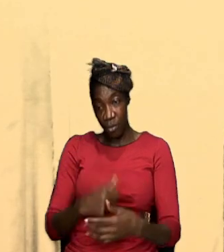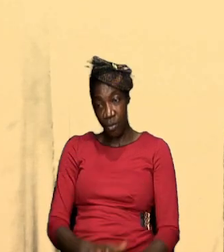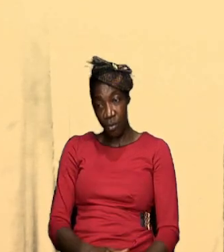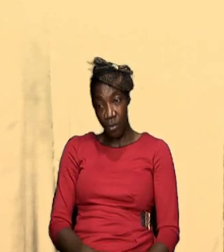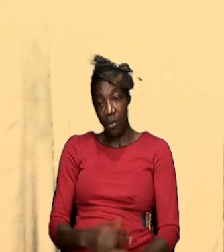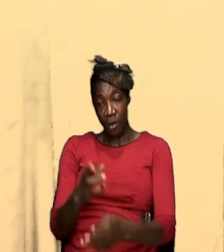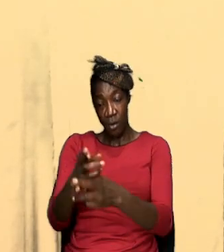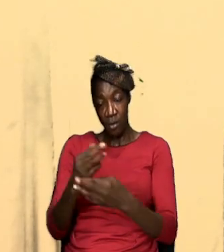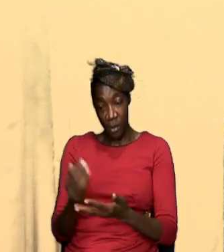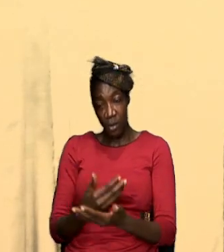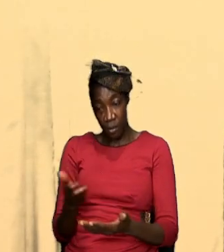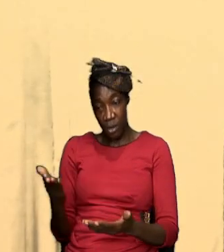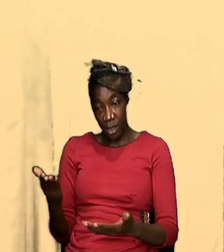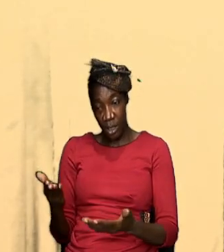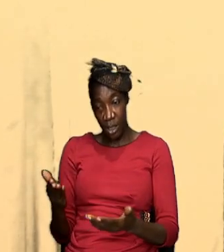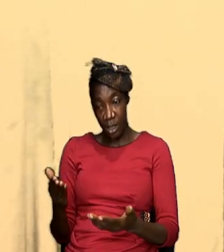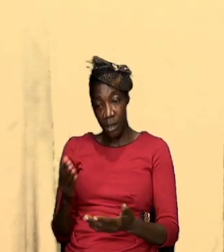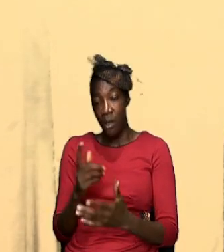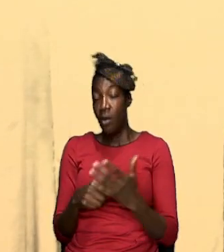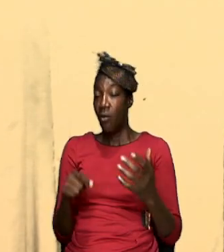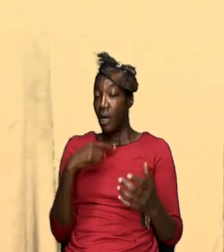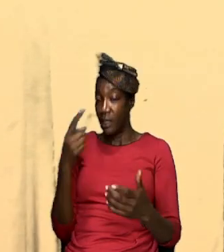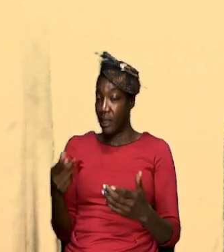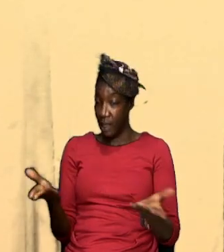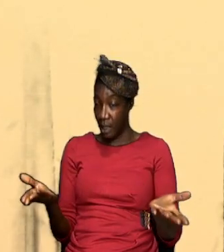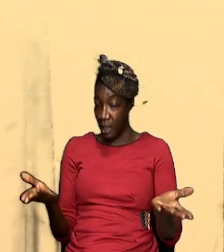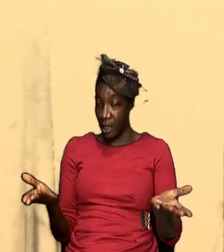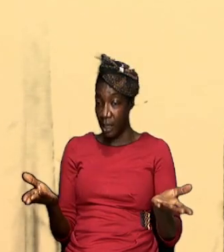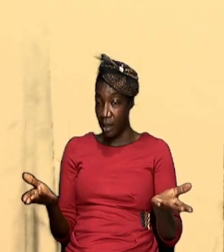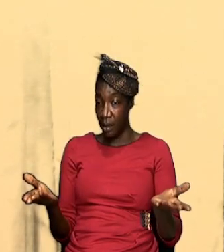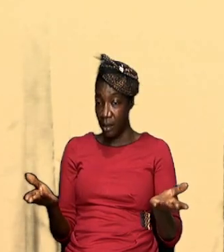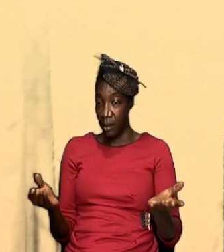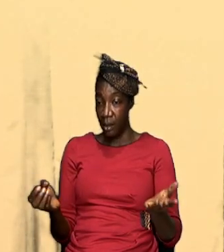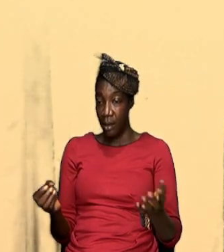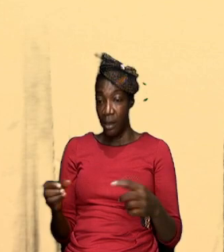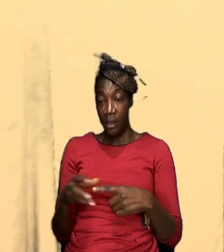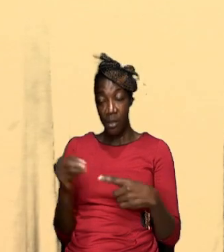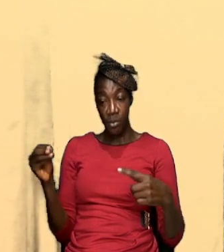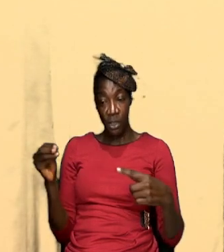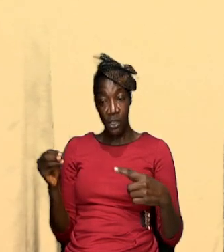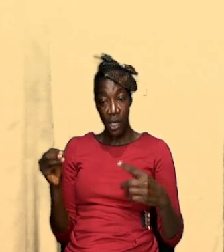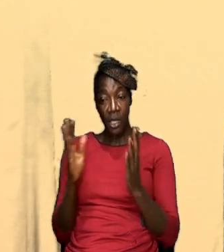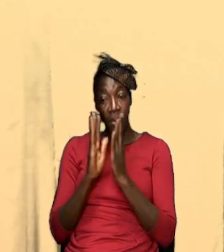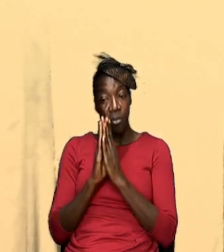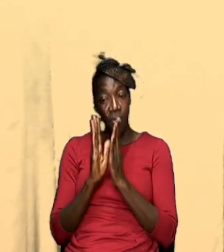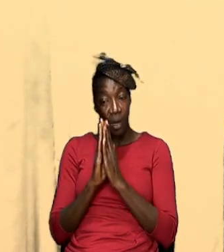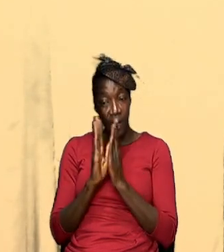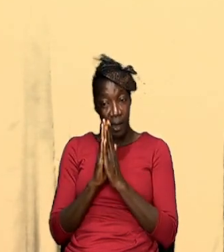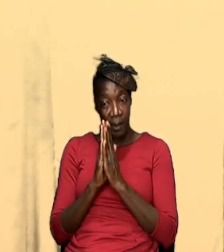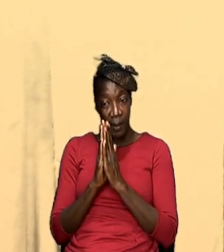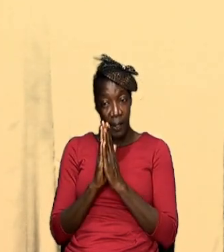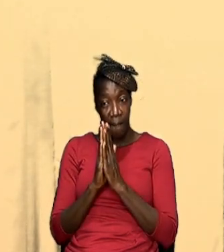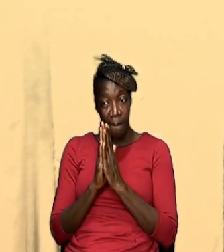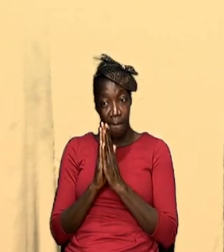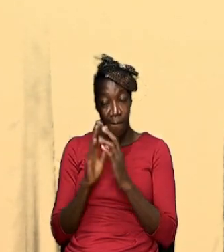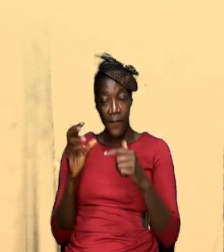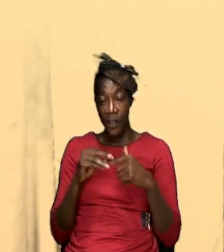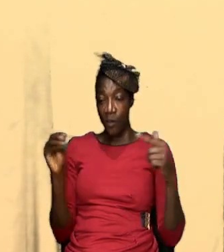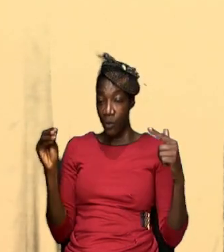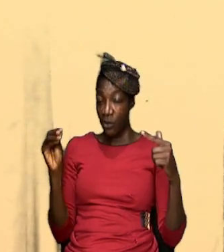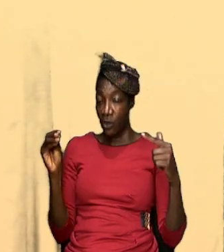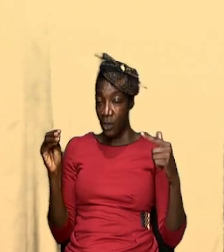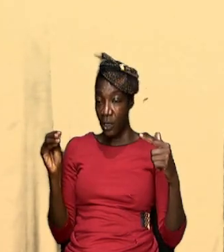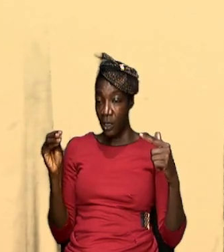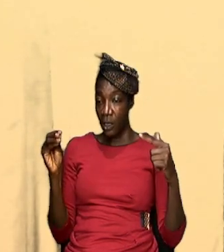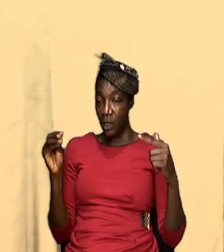received something from what was said here today especially as it relates to prayer and especially as it relates